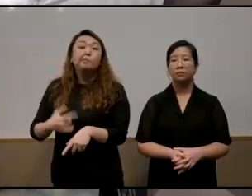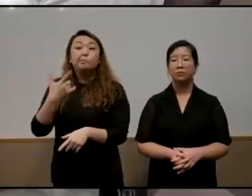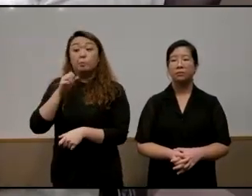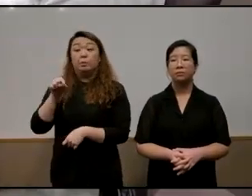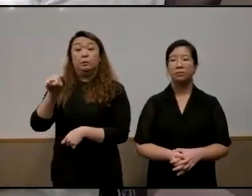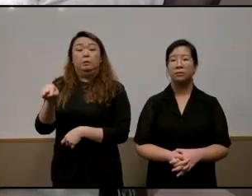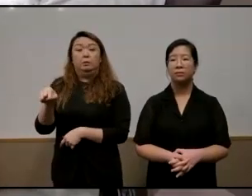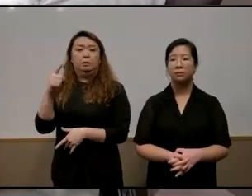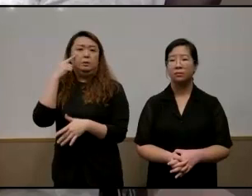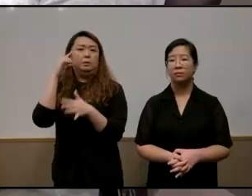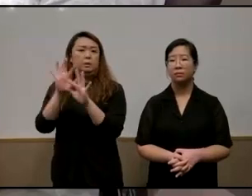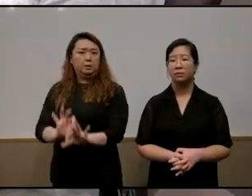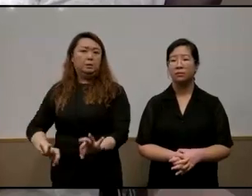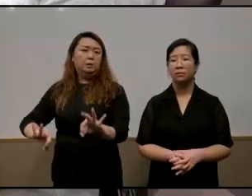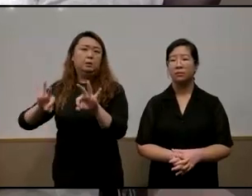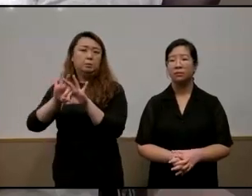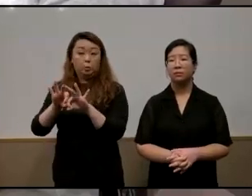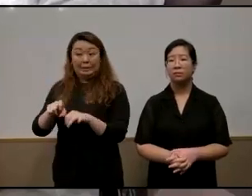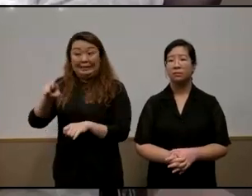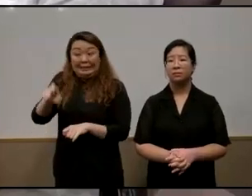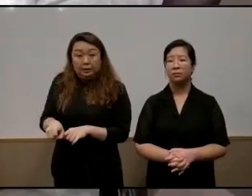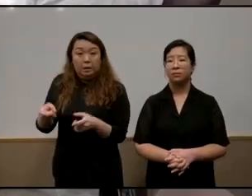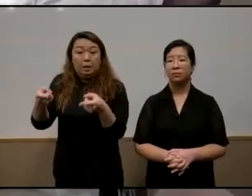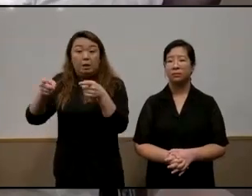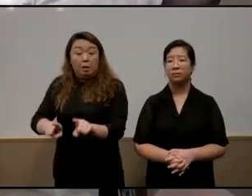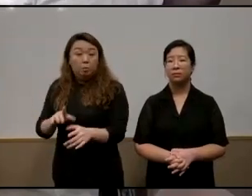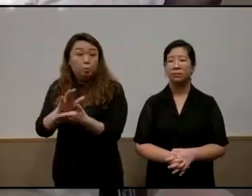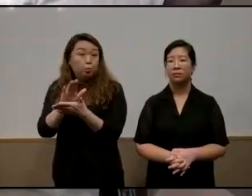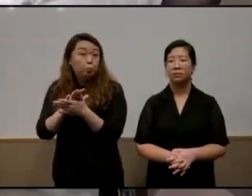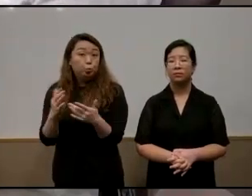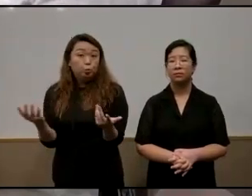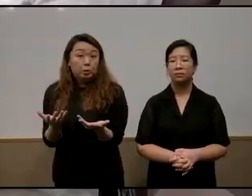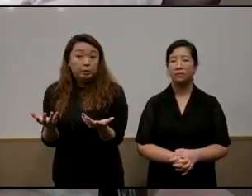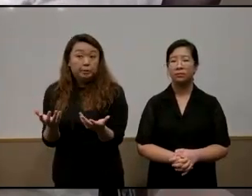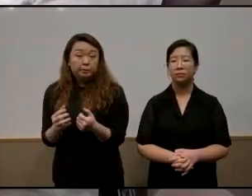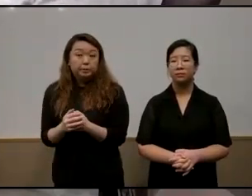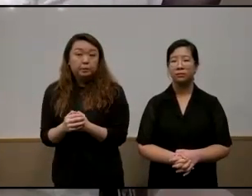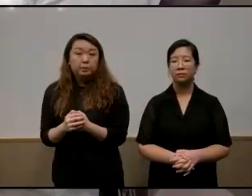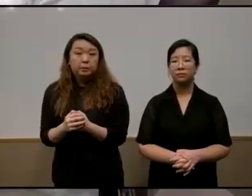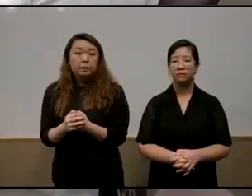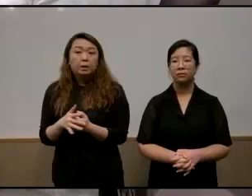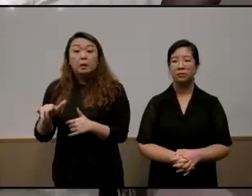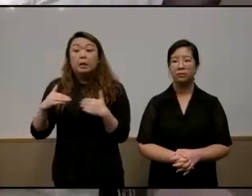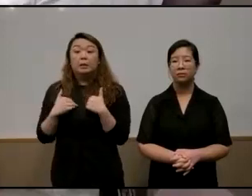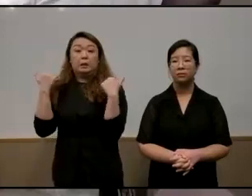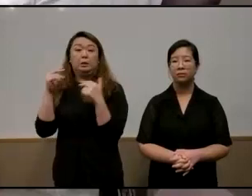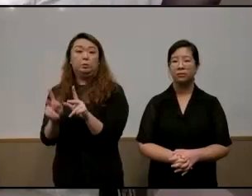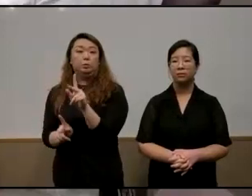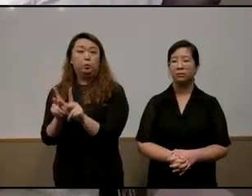think one of the most important things that needs to happen in schools is young people